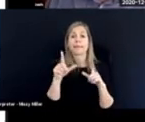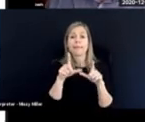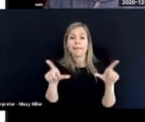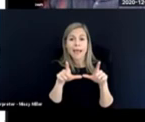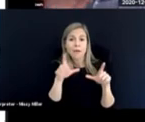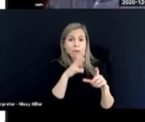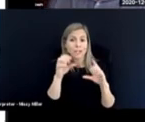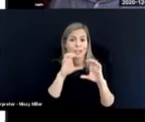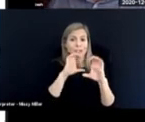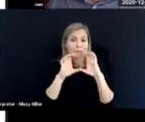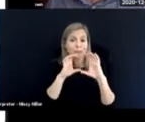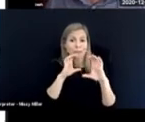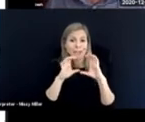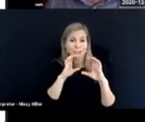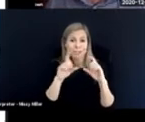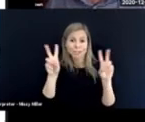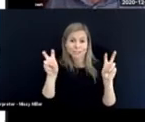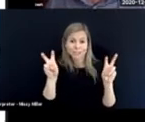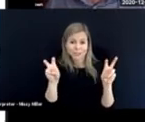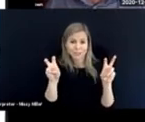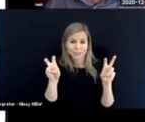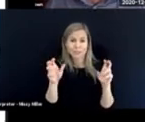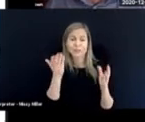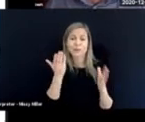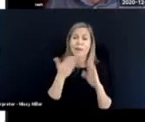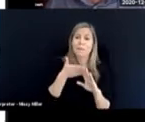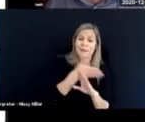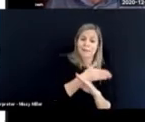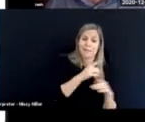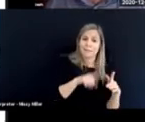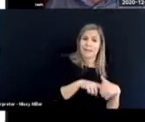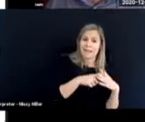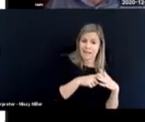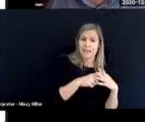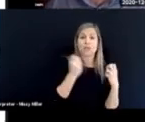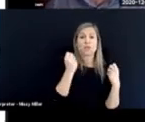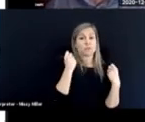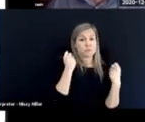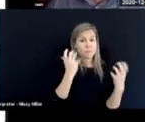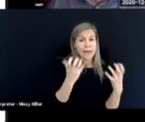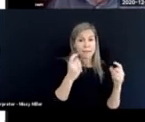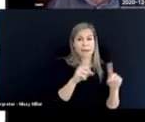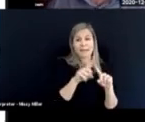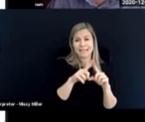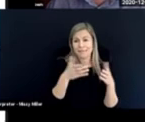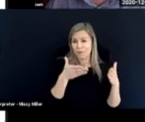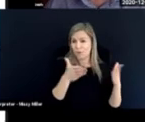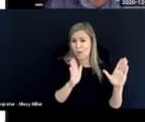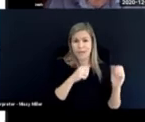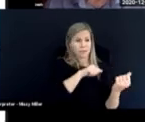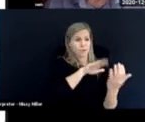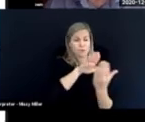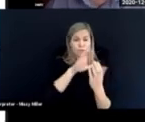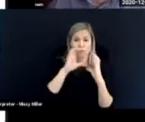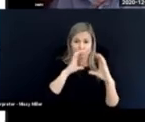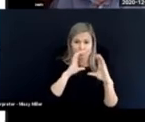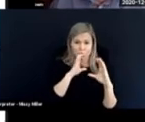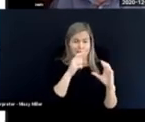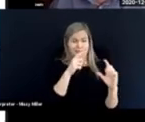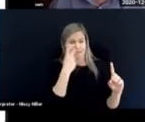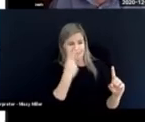Language and communication issues. That you probably in the beginning should use multimodal